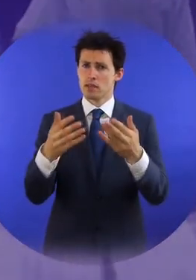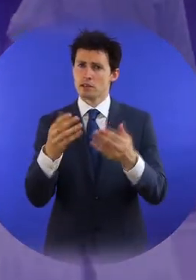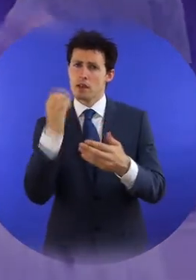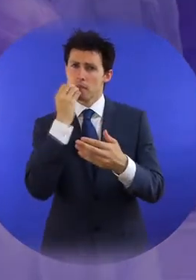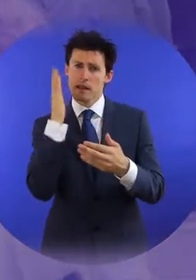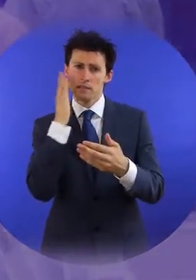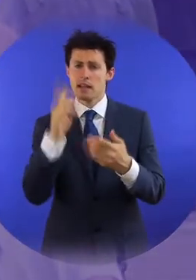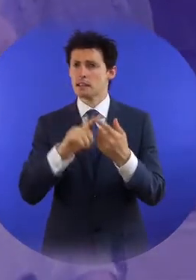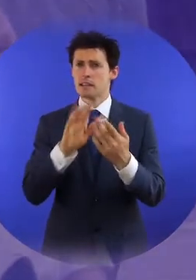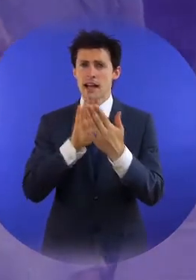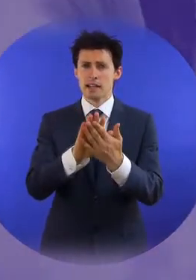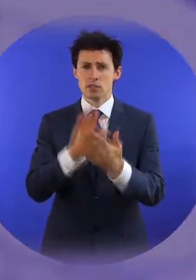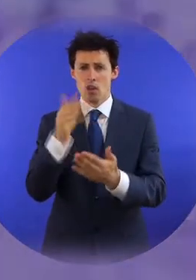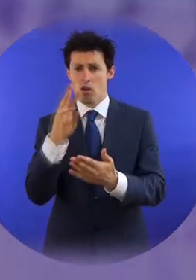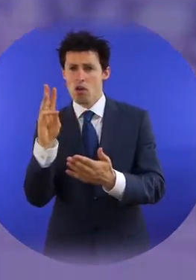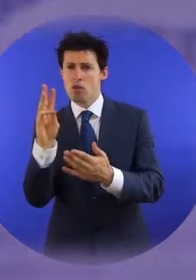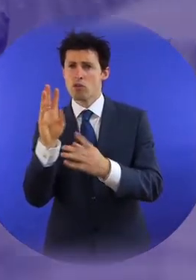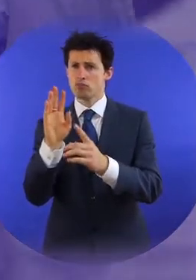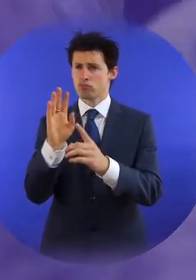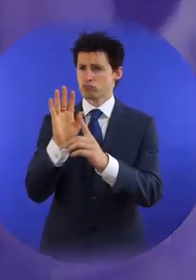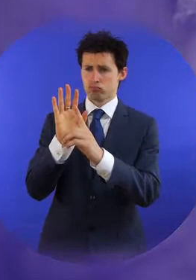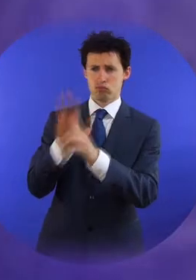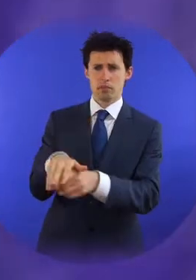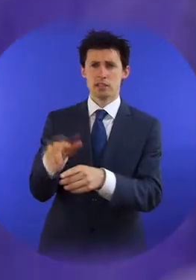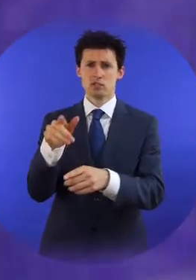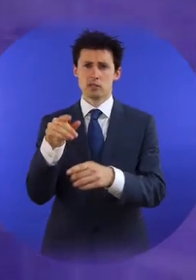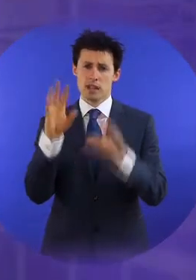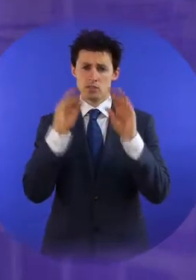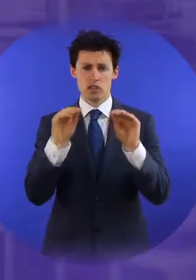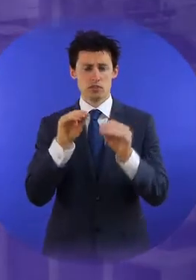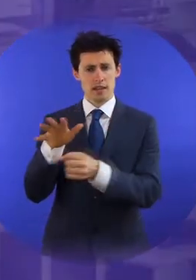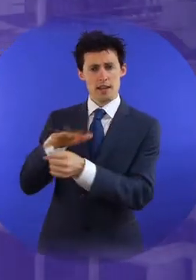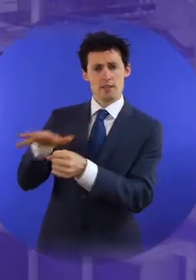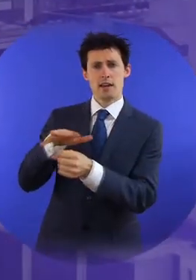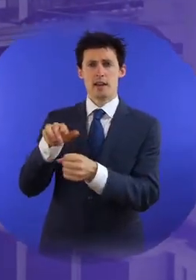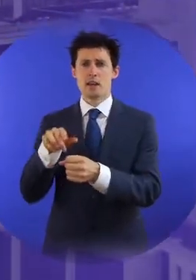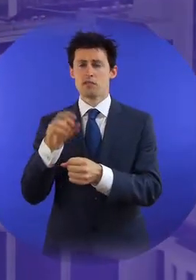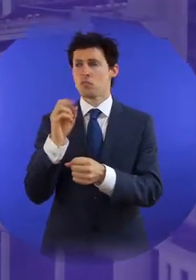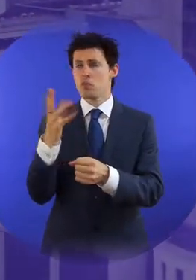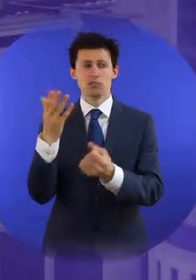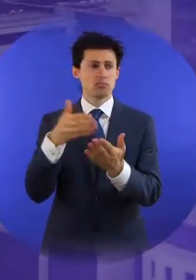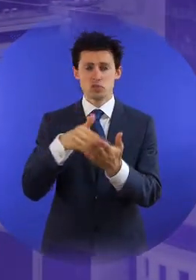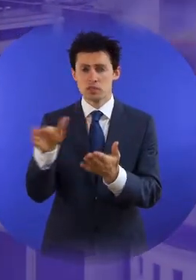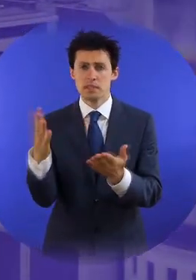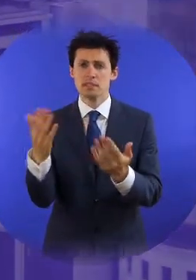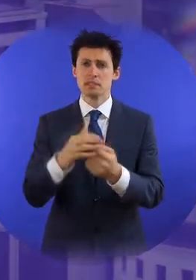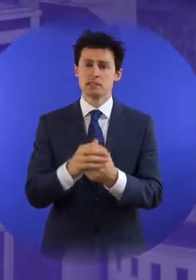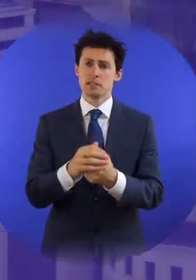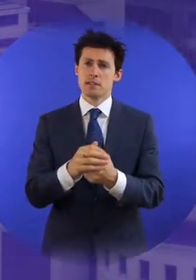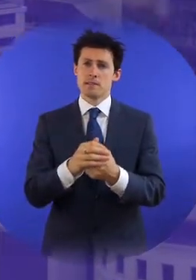the District Court, Banking, Insurance, Grants, Loans, Credit or Financing, Transport or Travel.